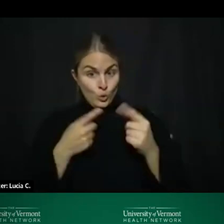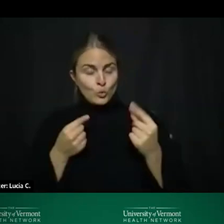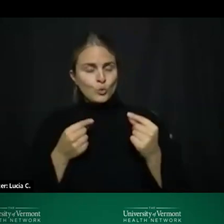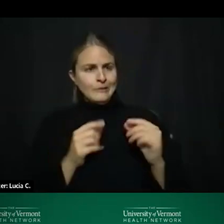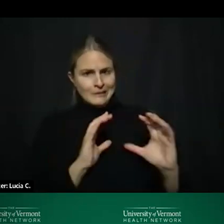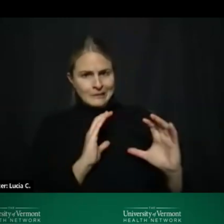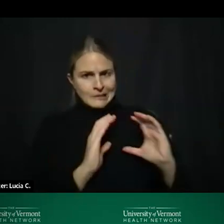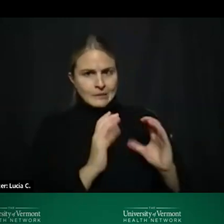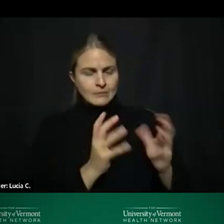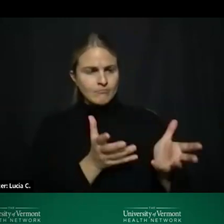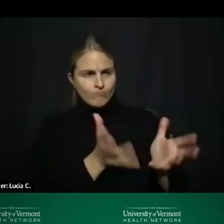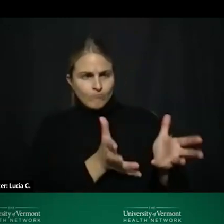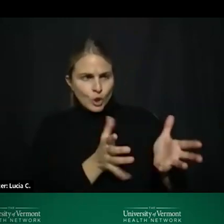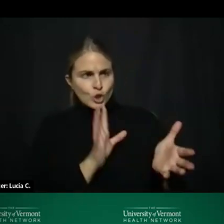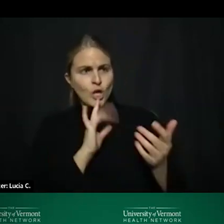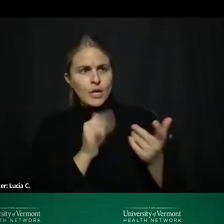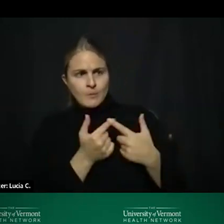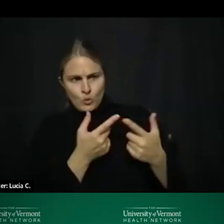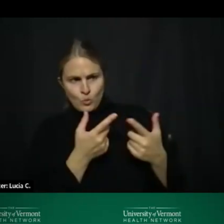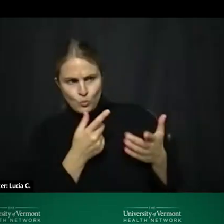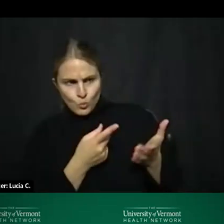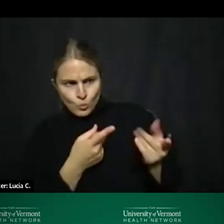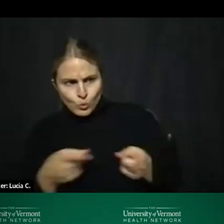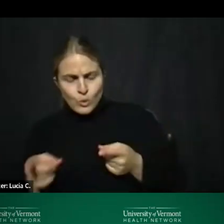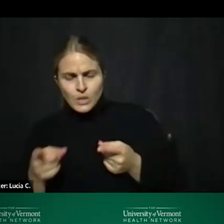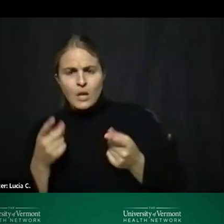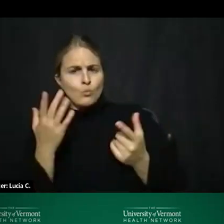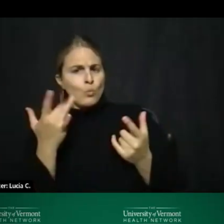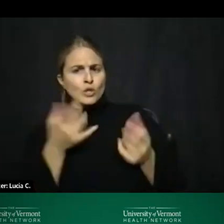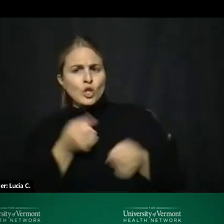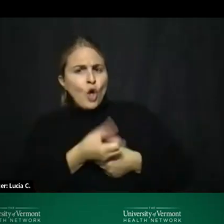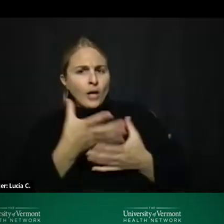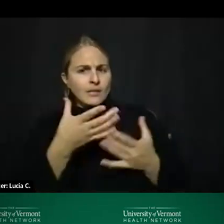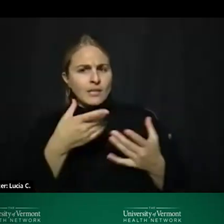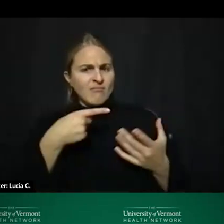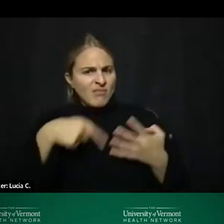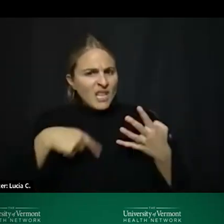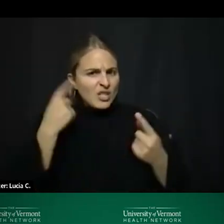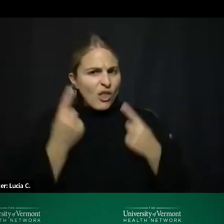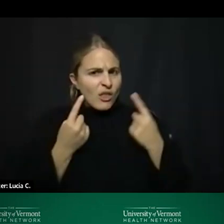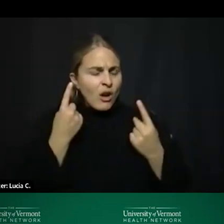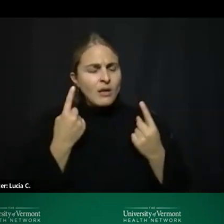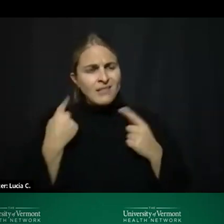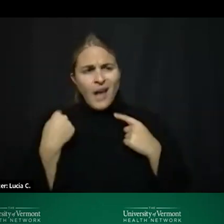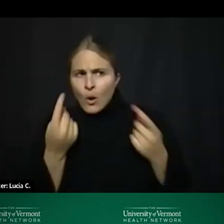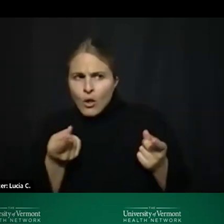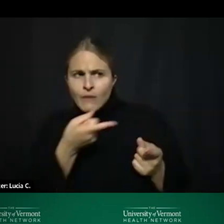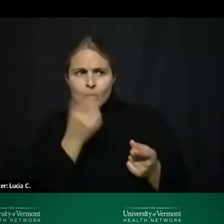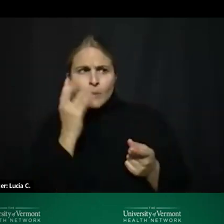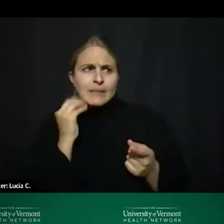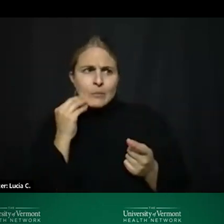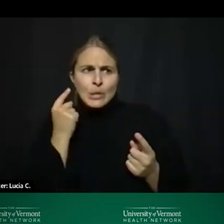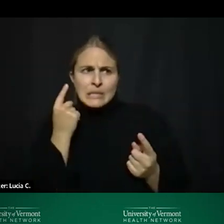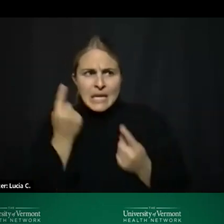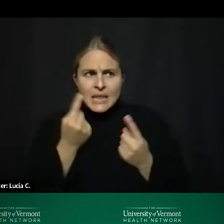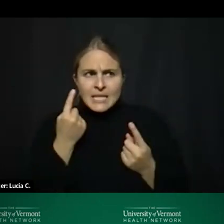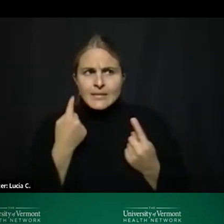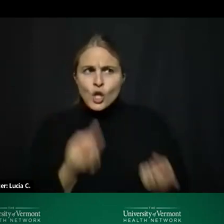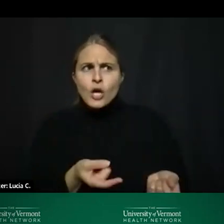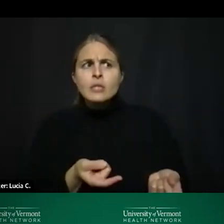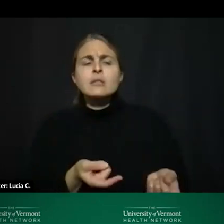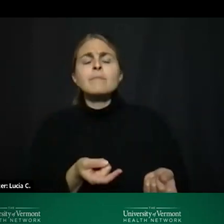them verbally about what is contributing to those thoughts how long they've been having those thoughts and